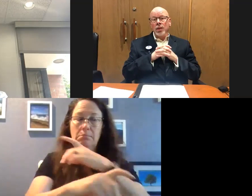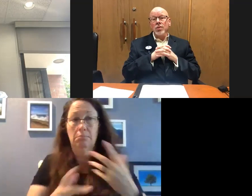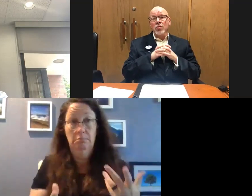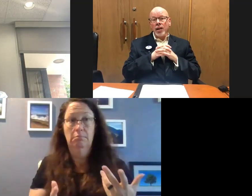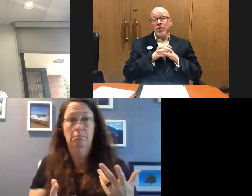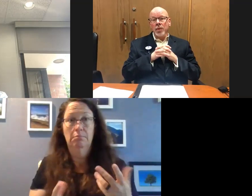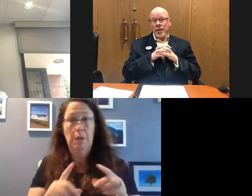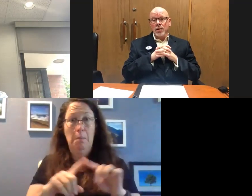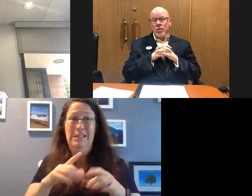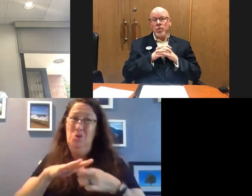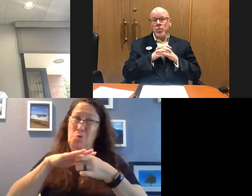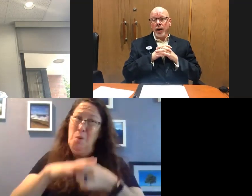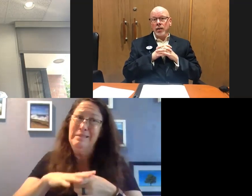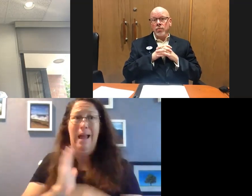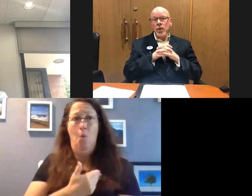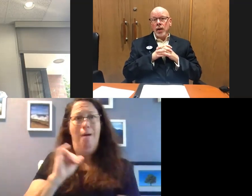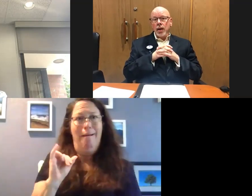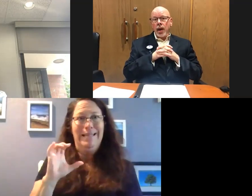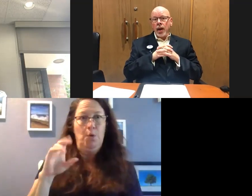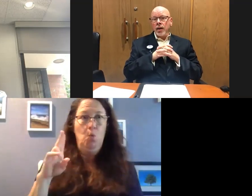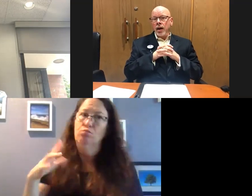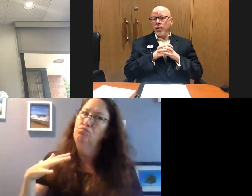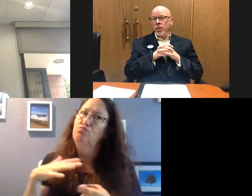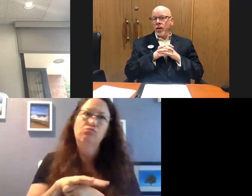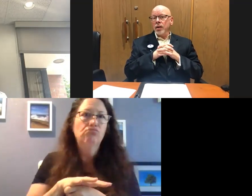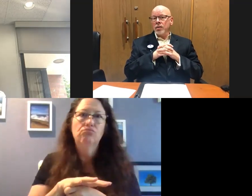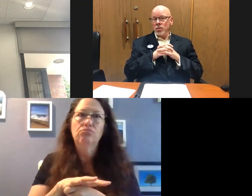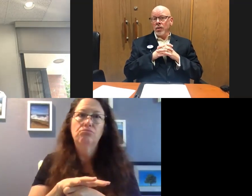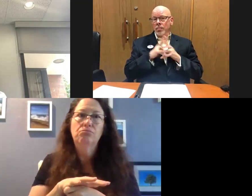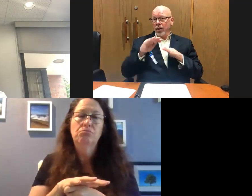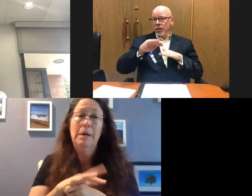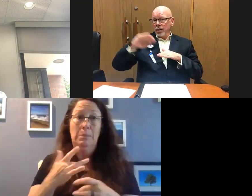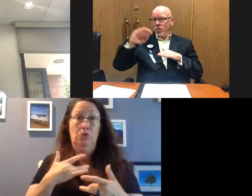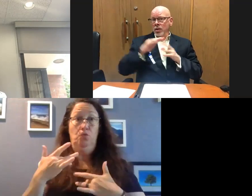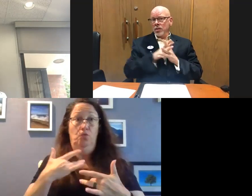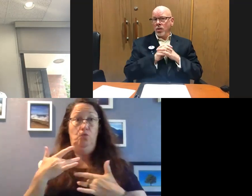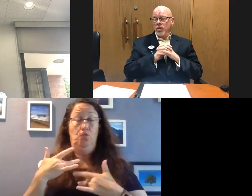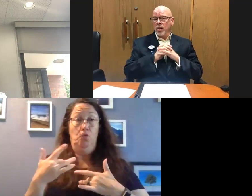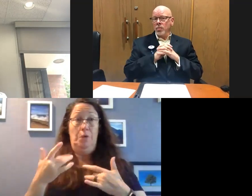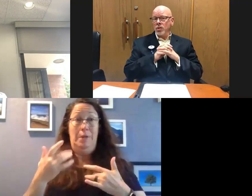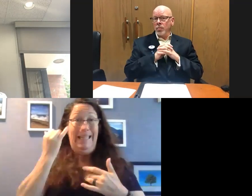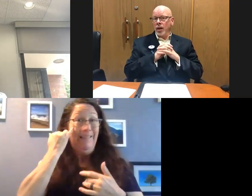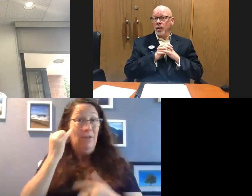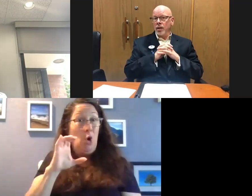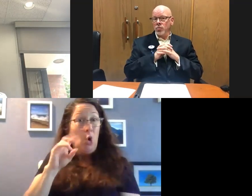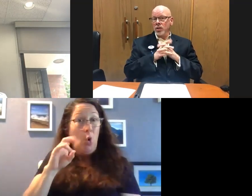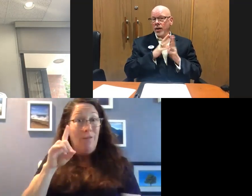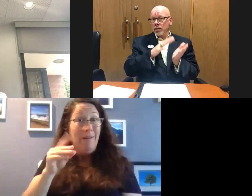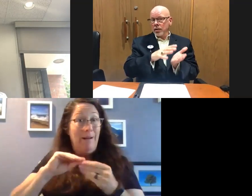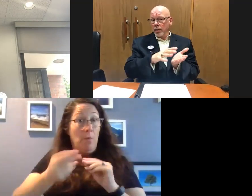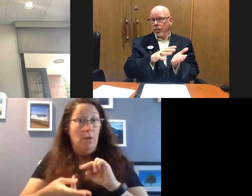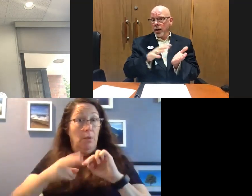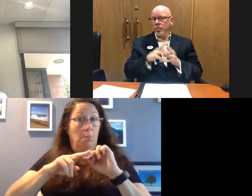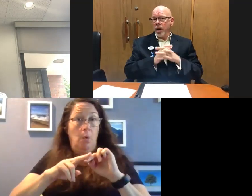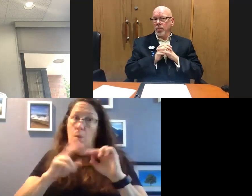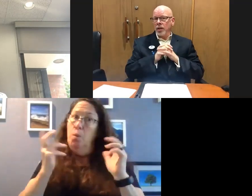really stressed from an ICU perspective, and are very concerned about the increased COVID numbers coming in, because we're starting to